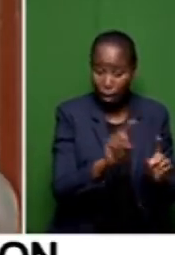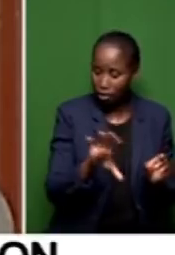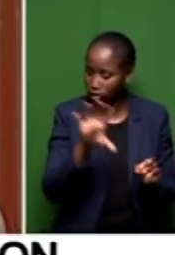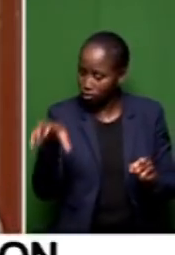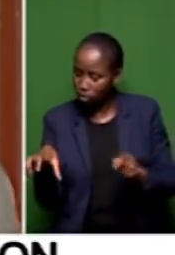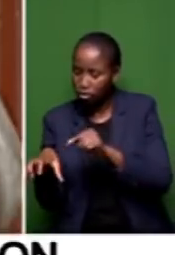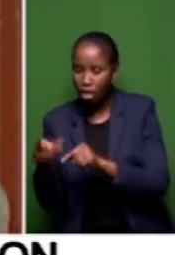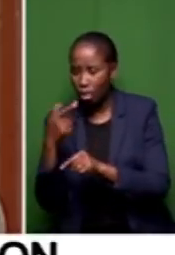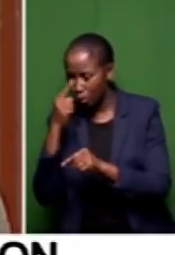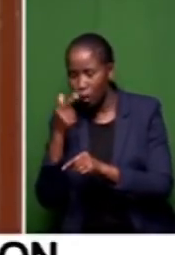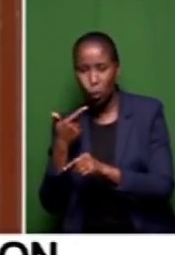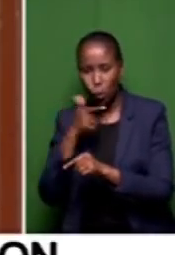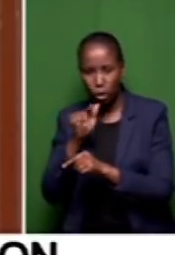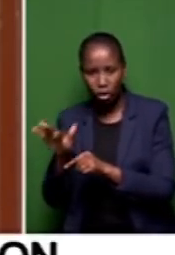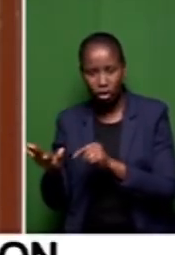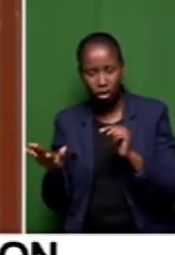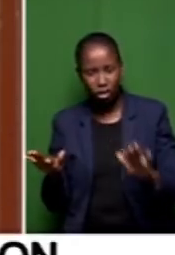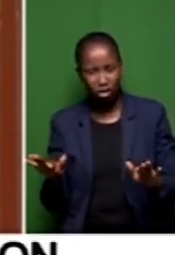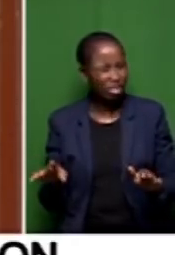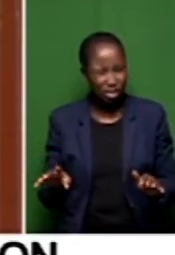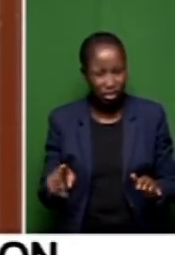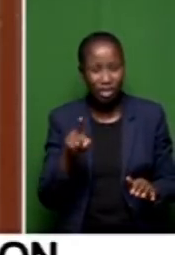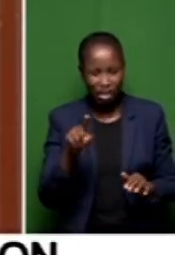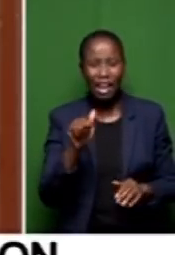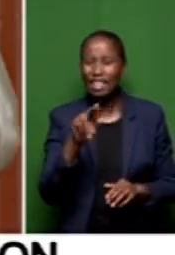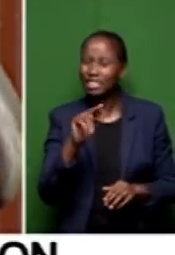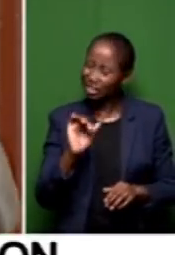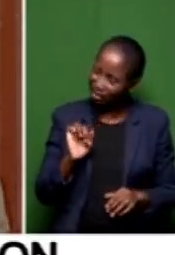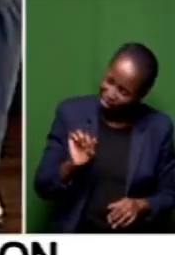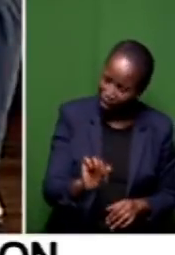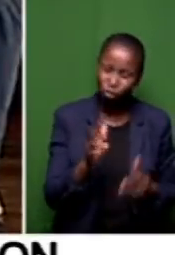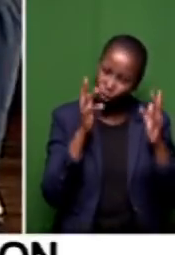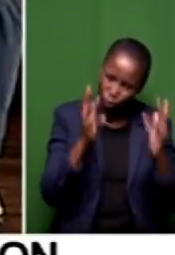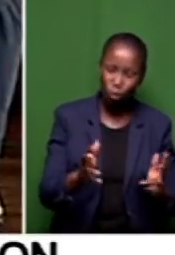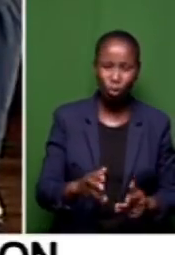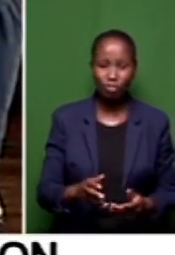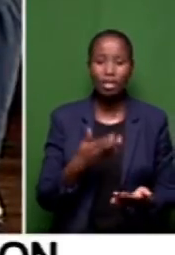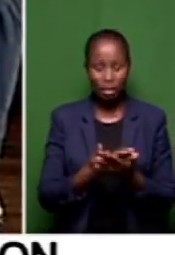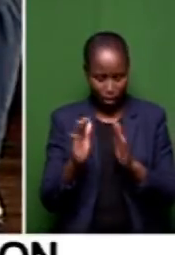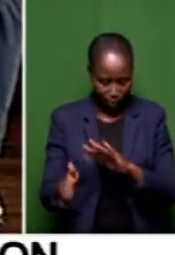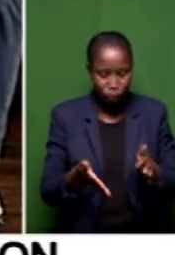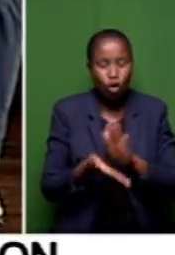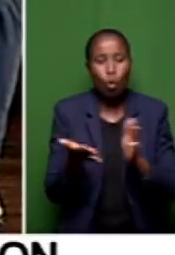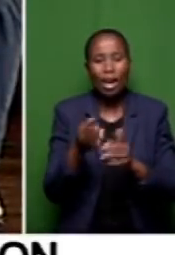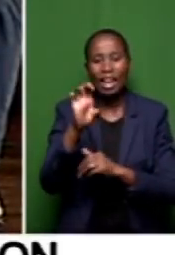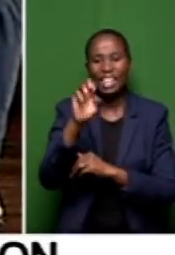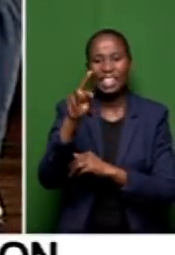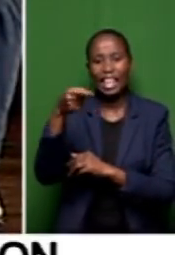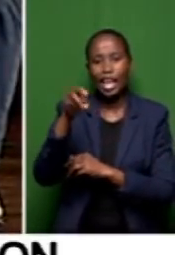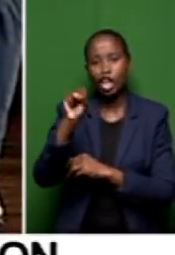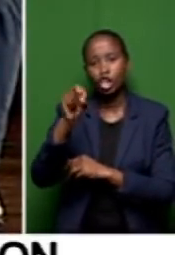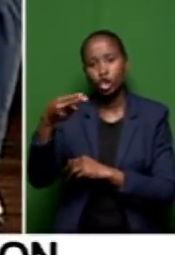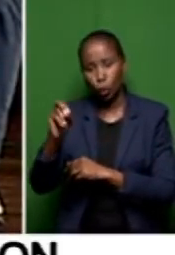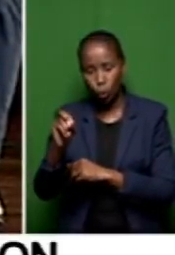madam. So, it's an ANC factor. Honestly speaking, you go to Inman, to employment.